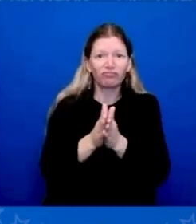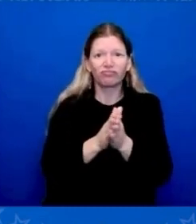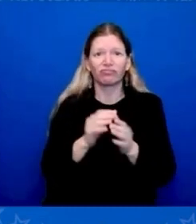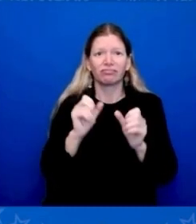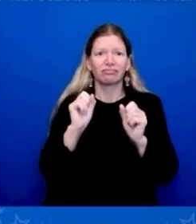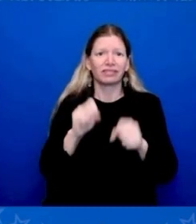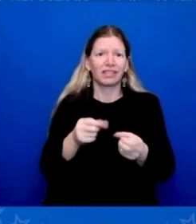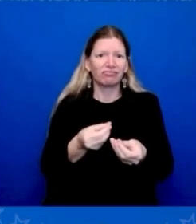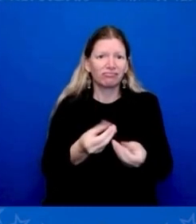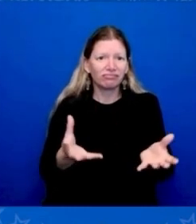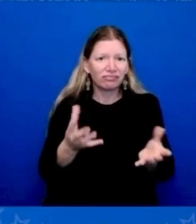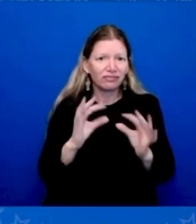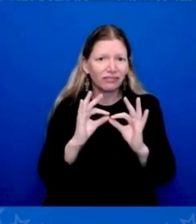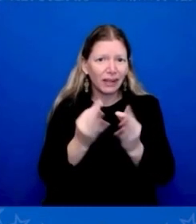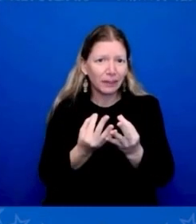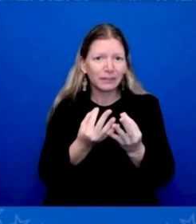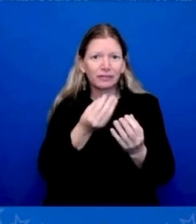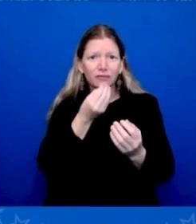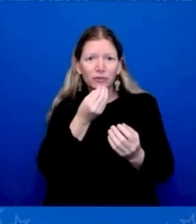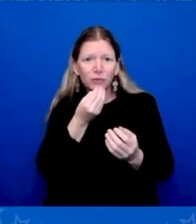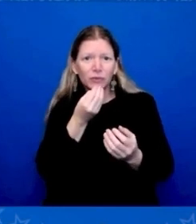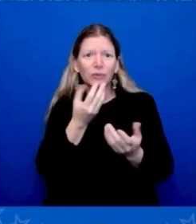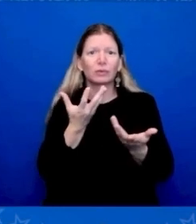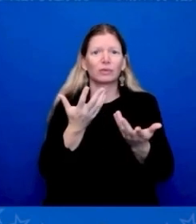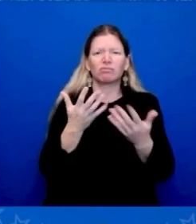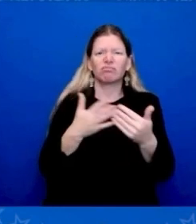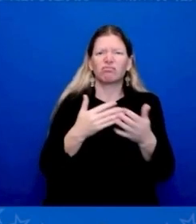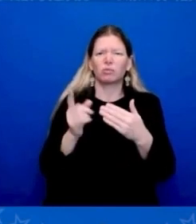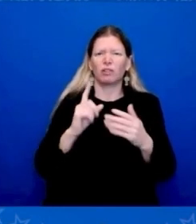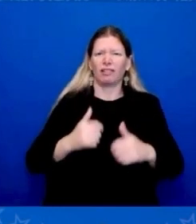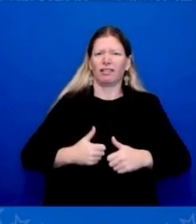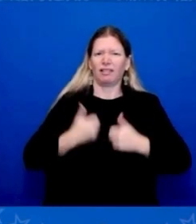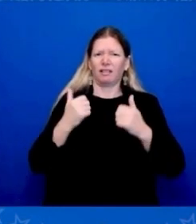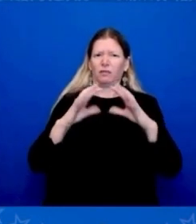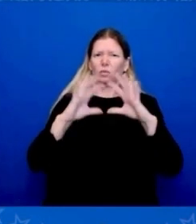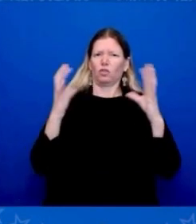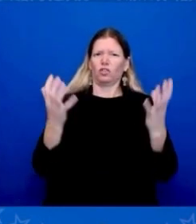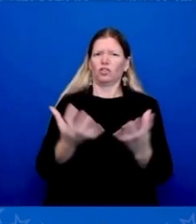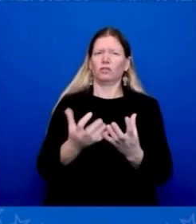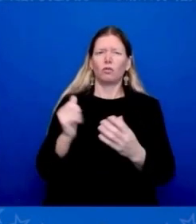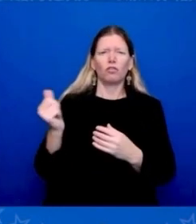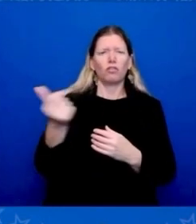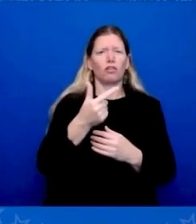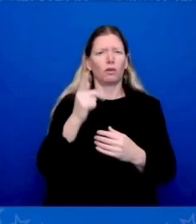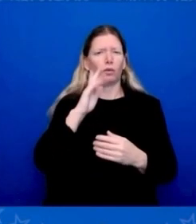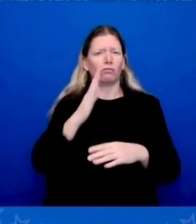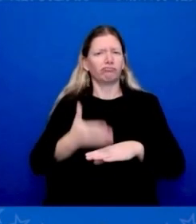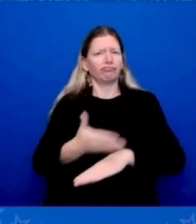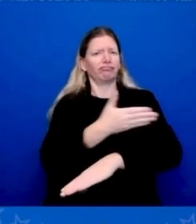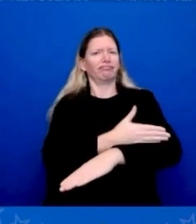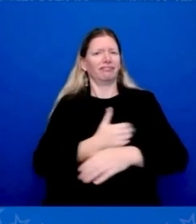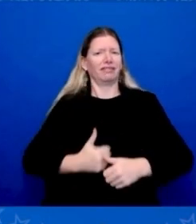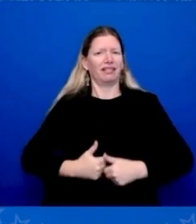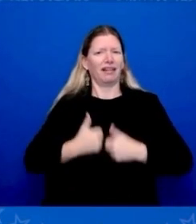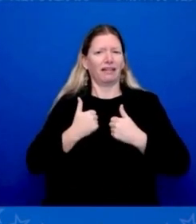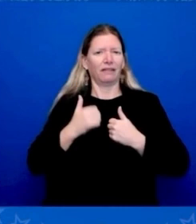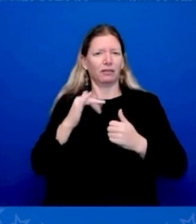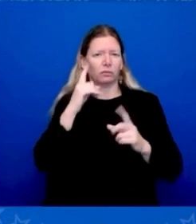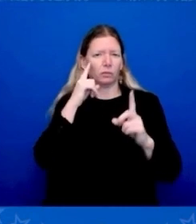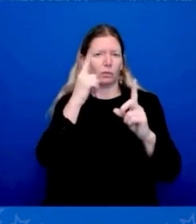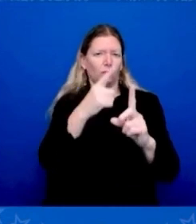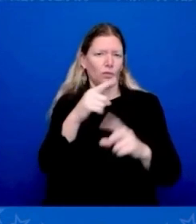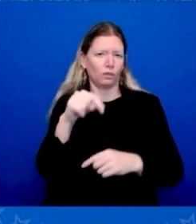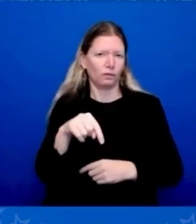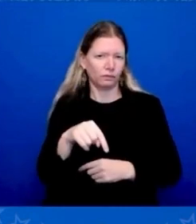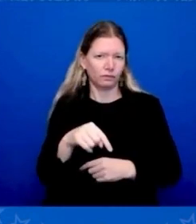you know, one of the things we're doing in terms of — I proposed a long time ago at the G7, now it's going to come to fruition in the G20